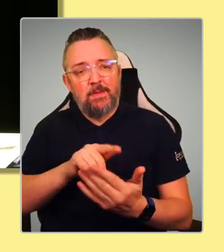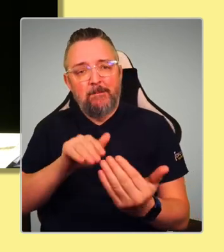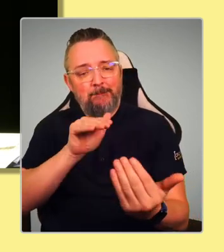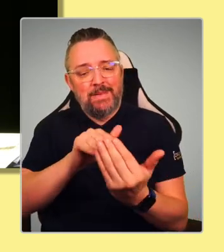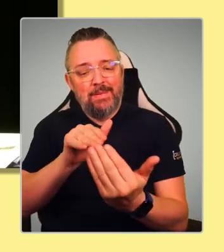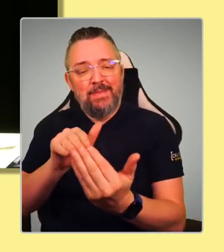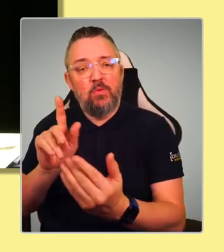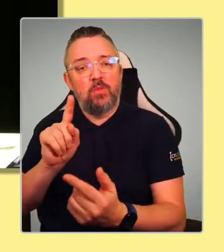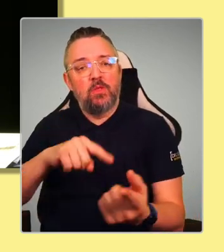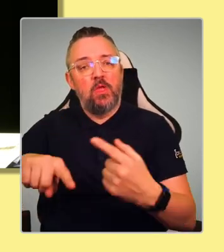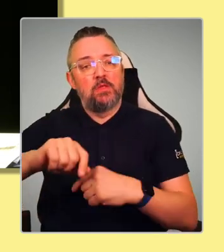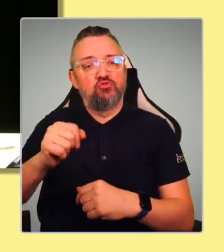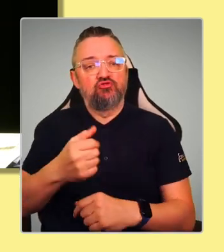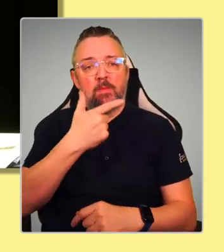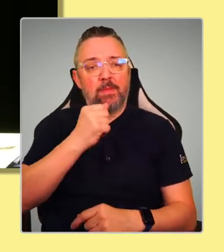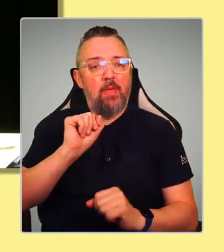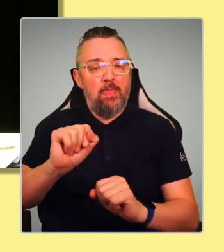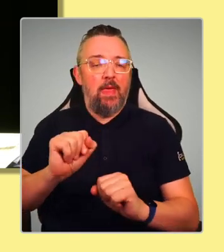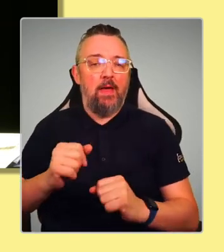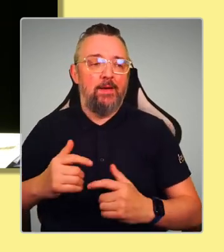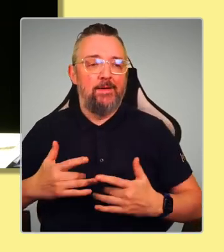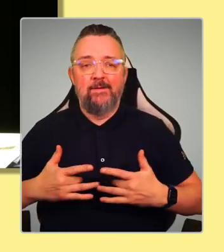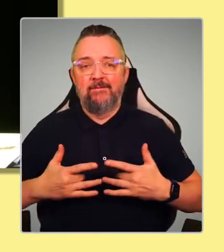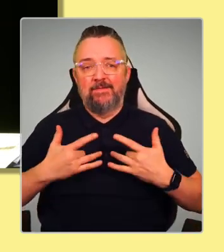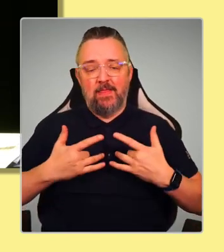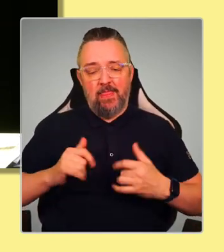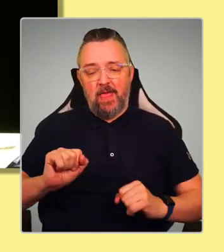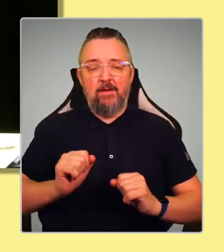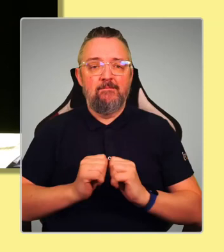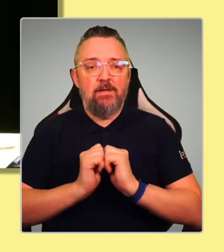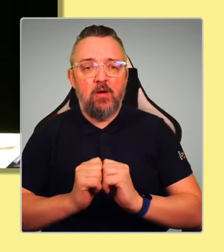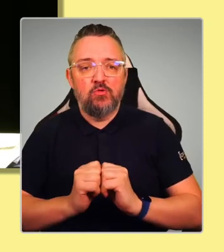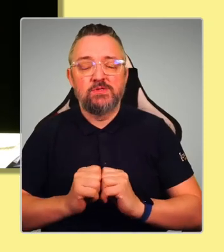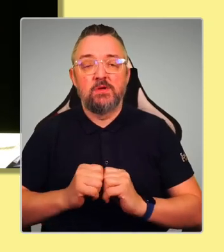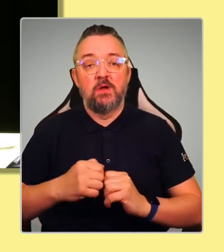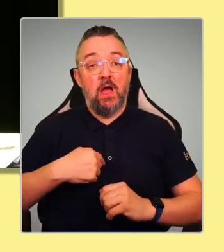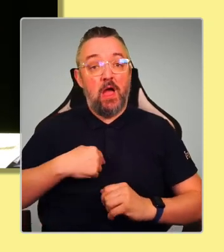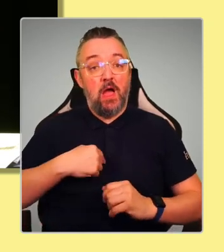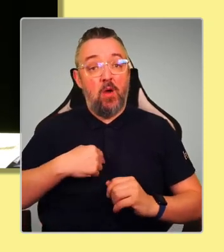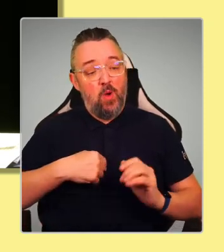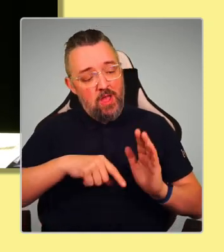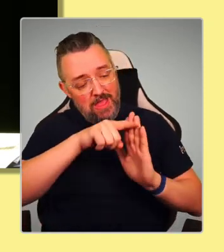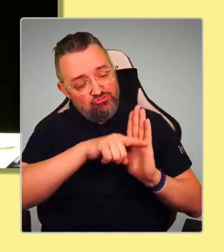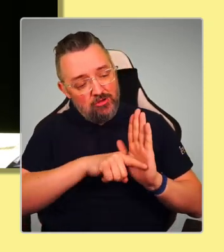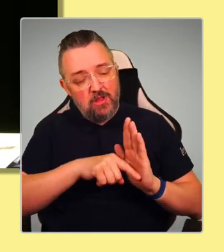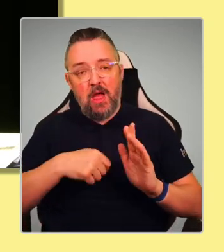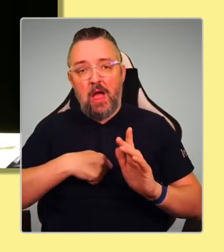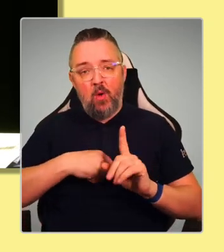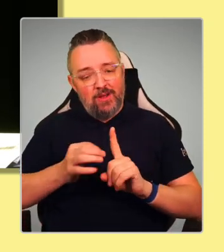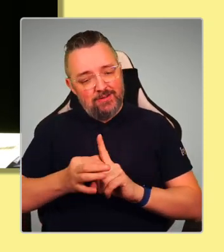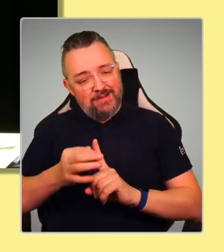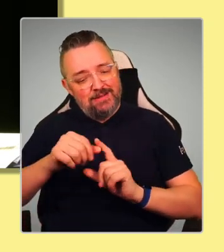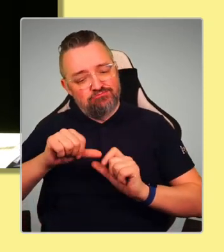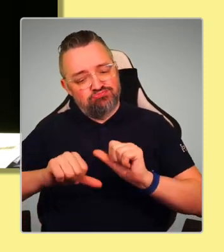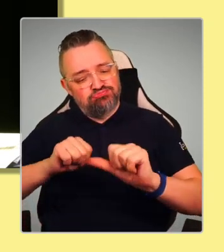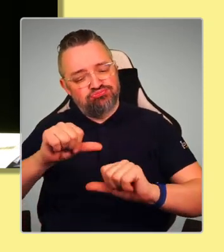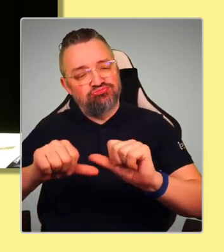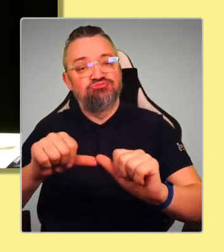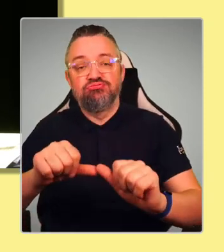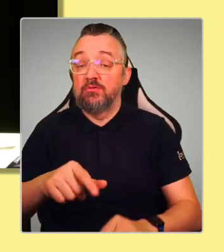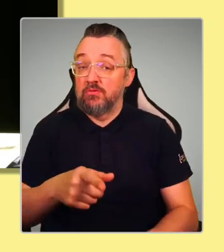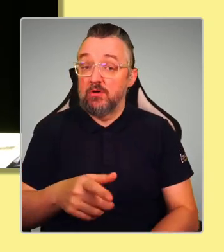Our progressive agenda. That is what got us here. And that's why we have to be so careful